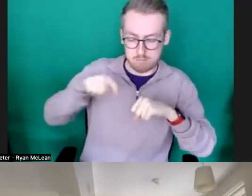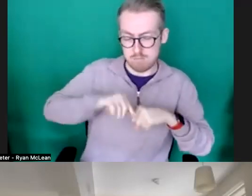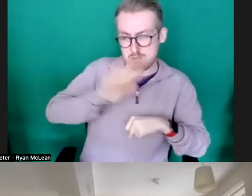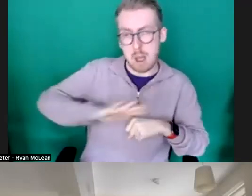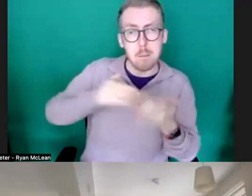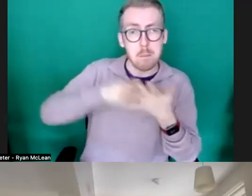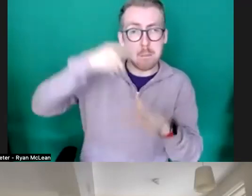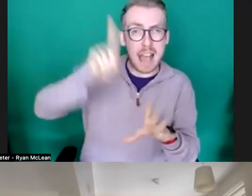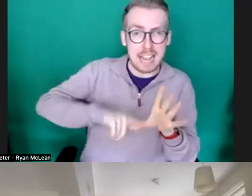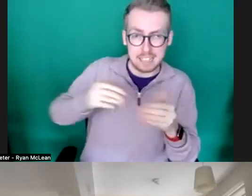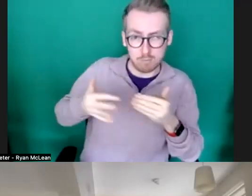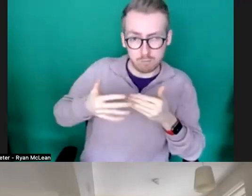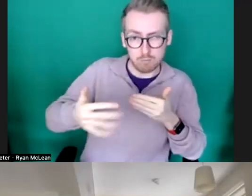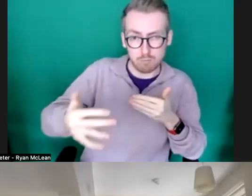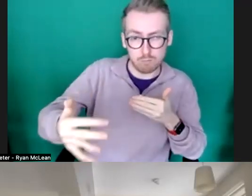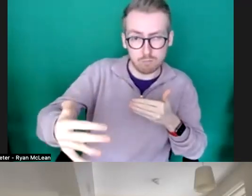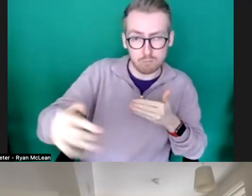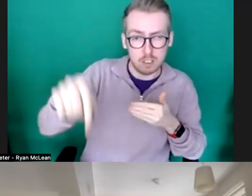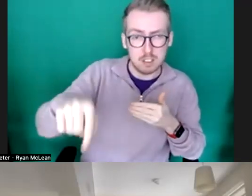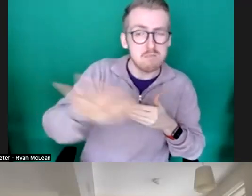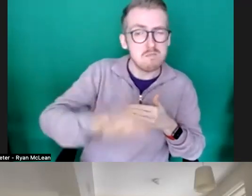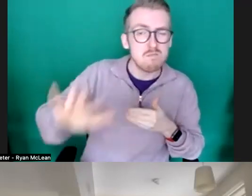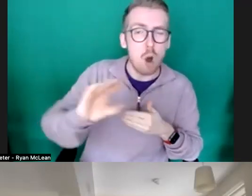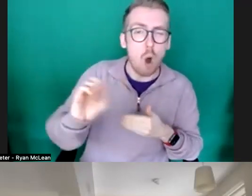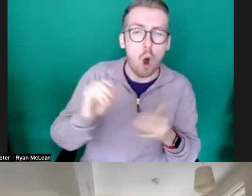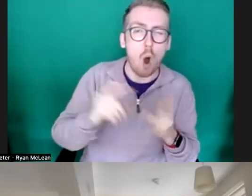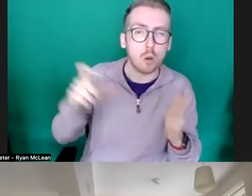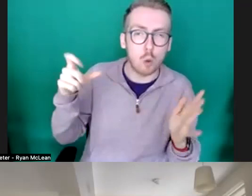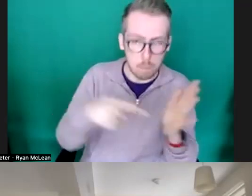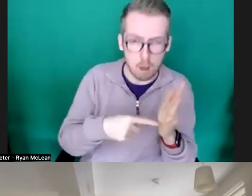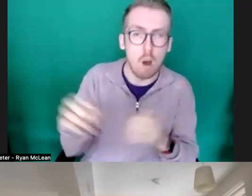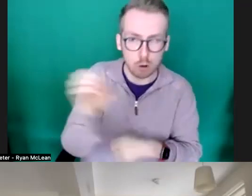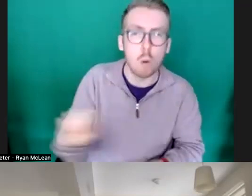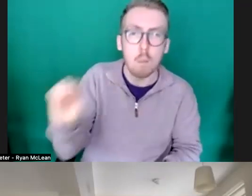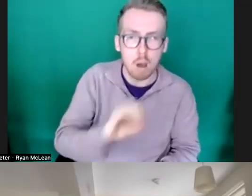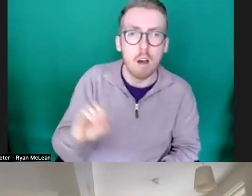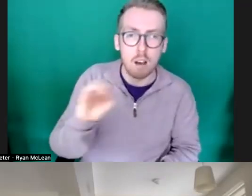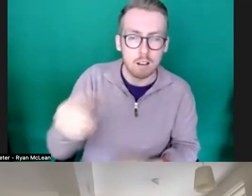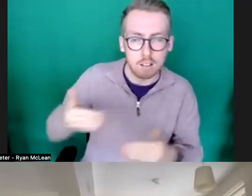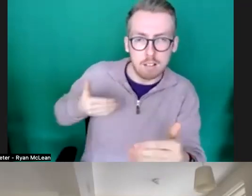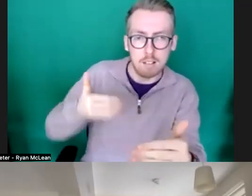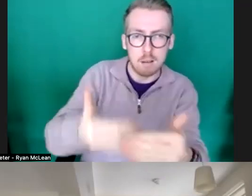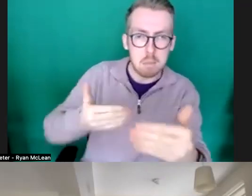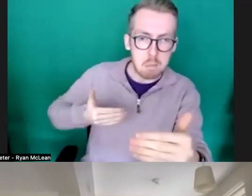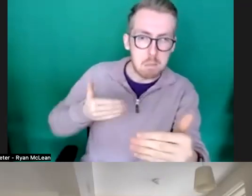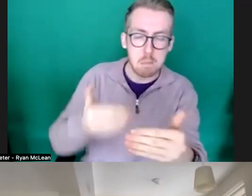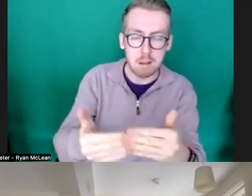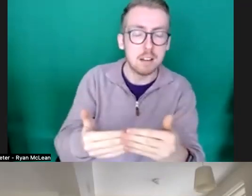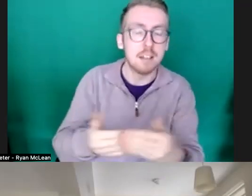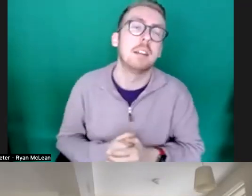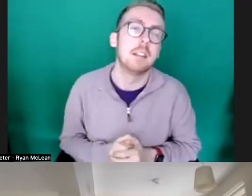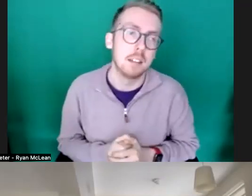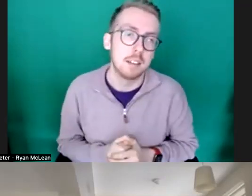of may through to um october now um and uh usually um